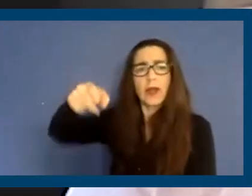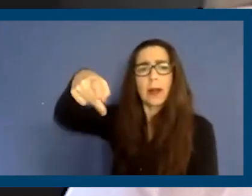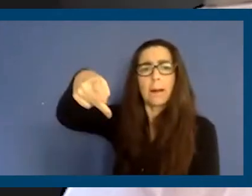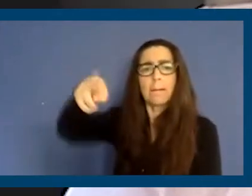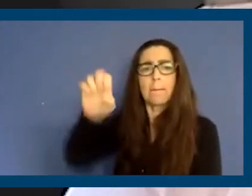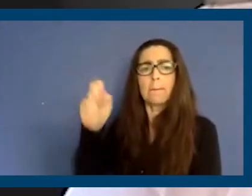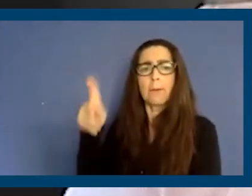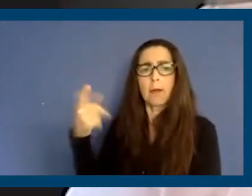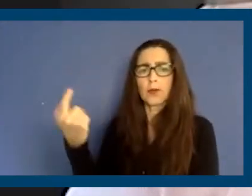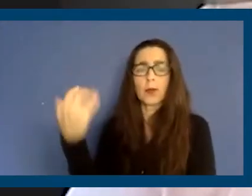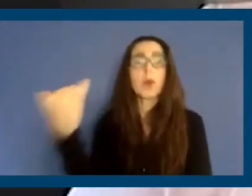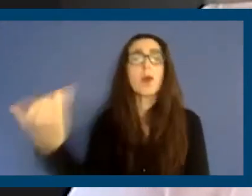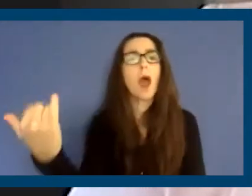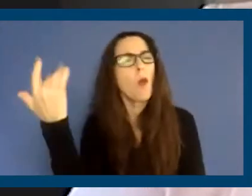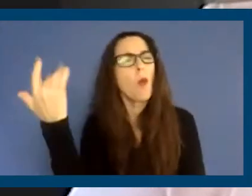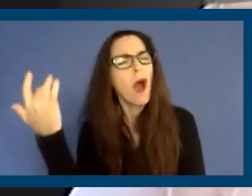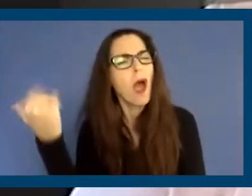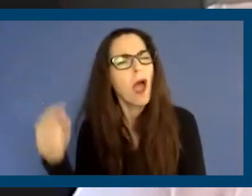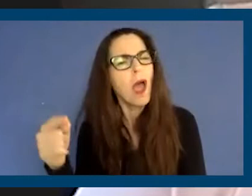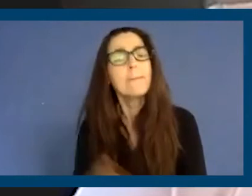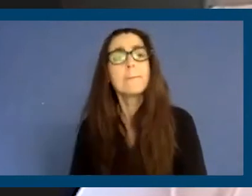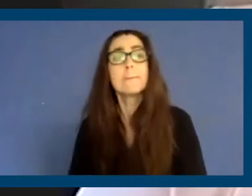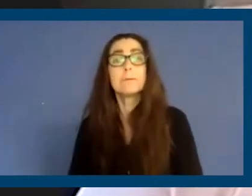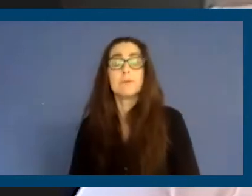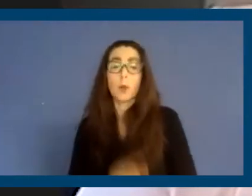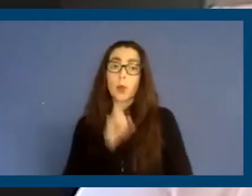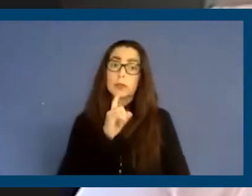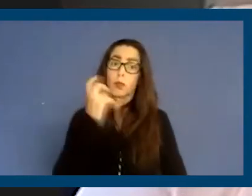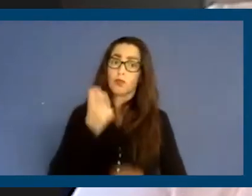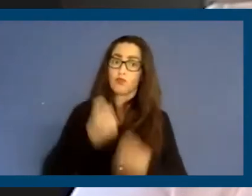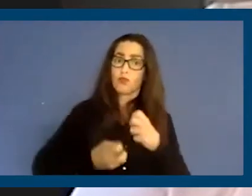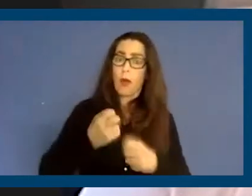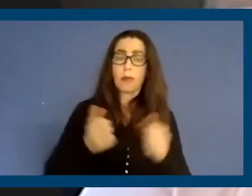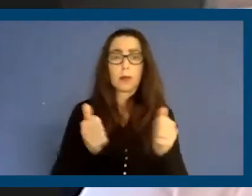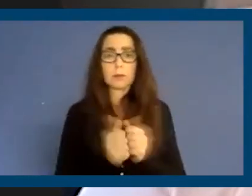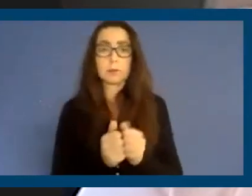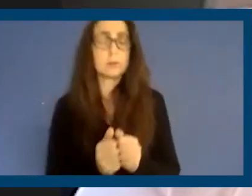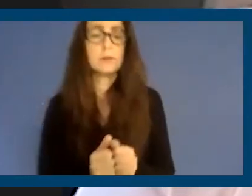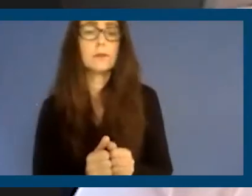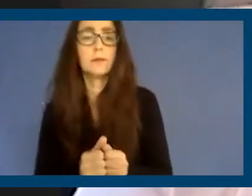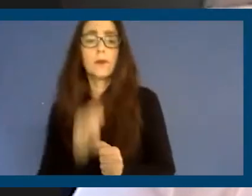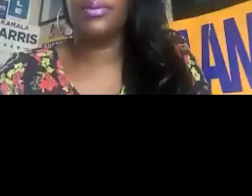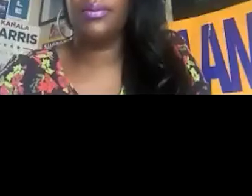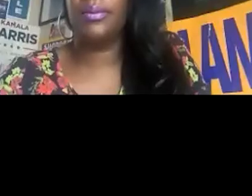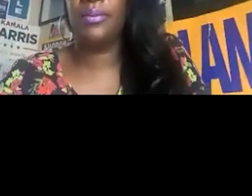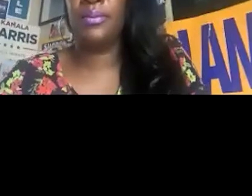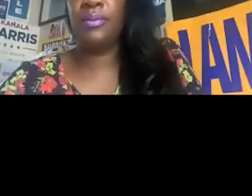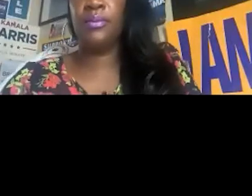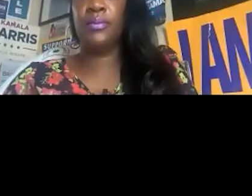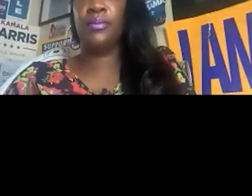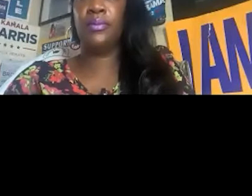And what, you know, what really is the problem with the fact that we don't have local control? Well,